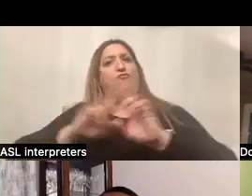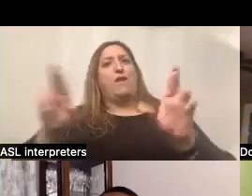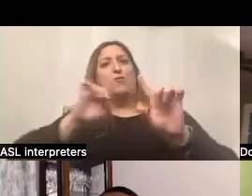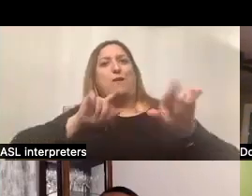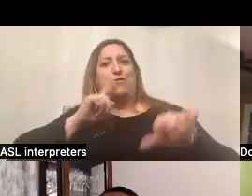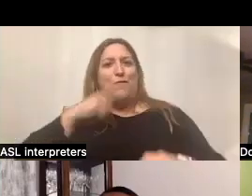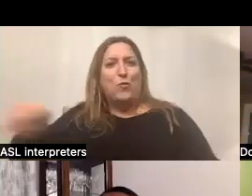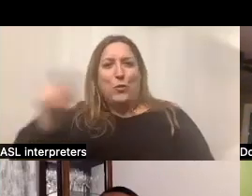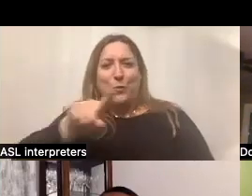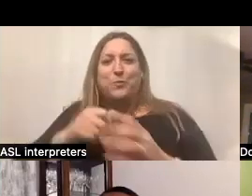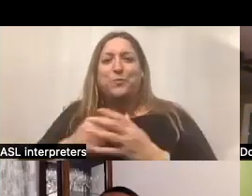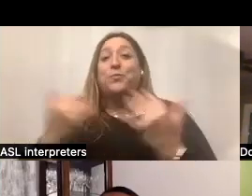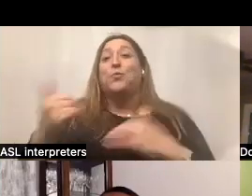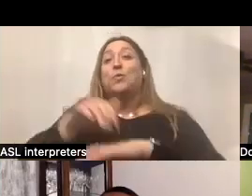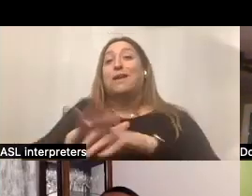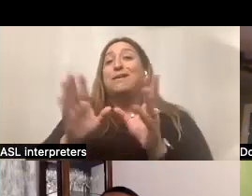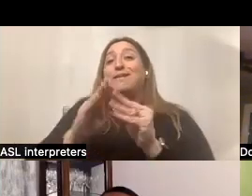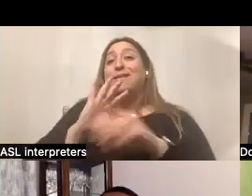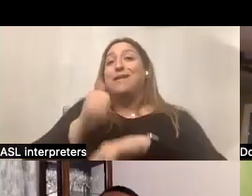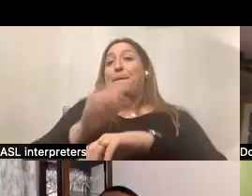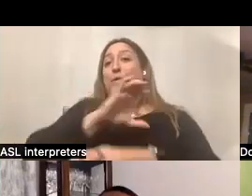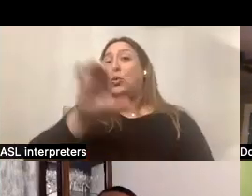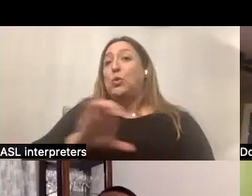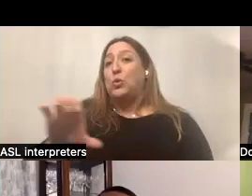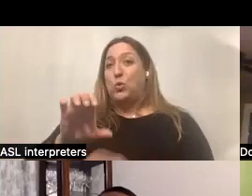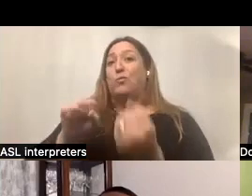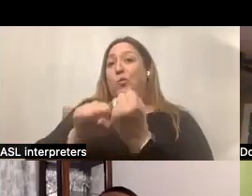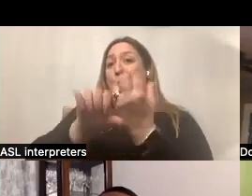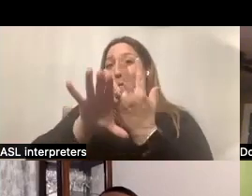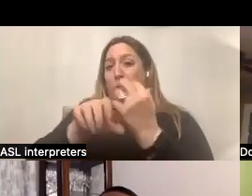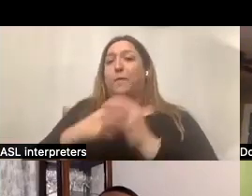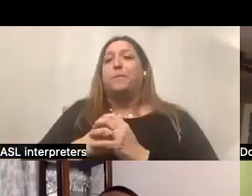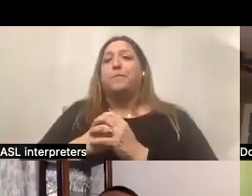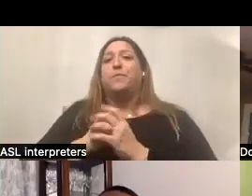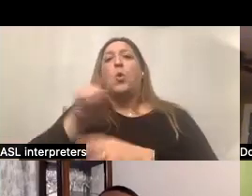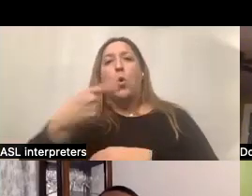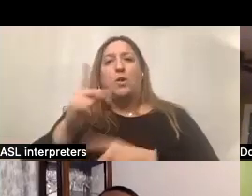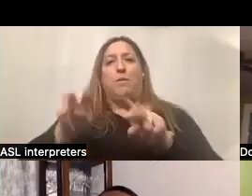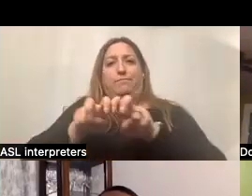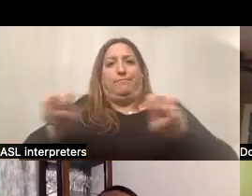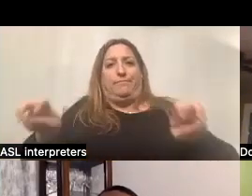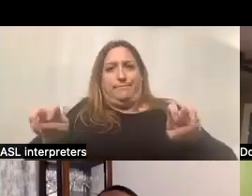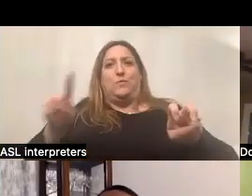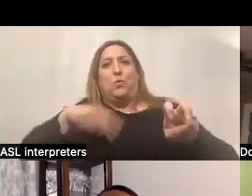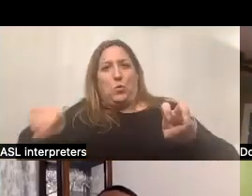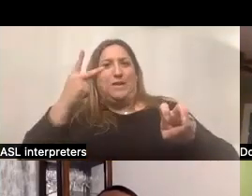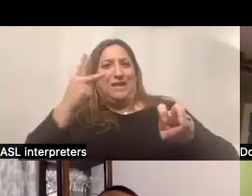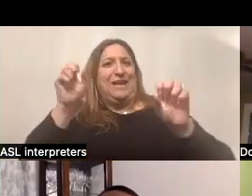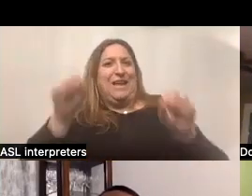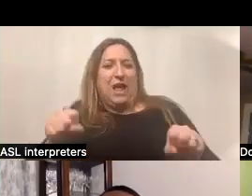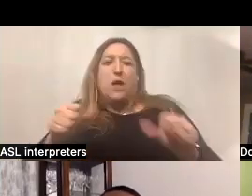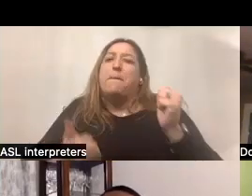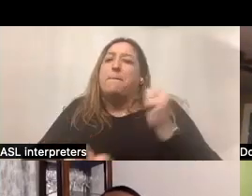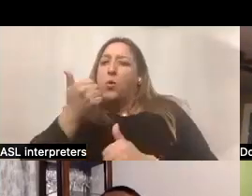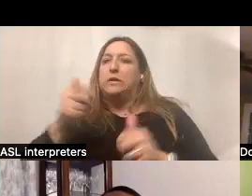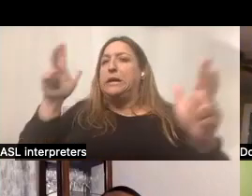So tonight's session is set up as a Zoom webinar session with only panelists in view since this is mostly a listening